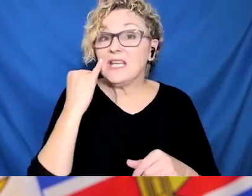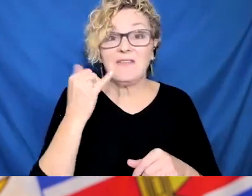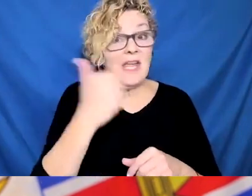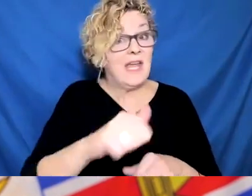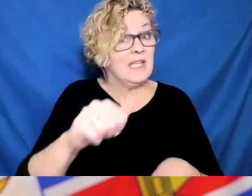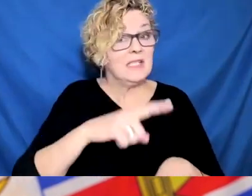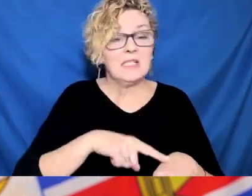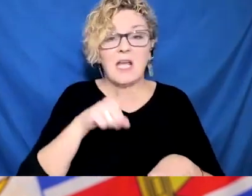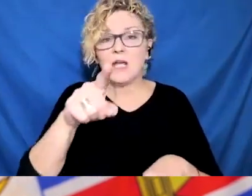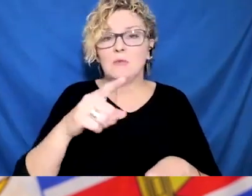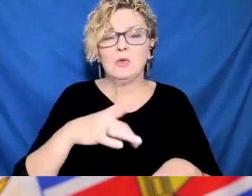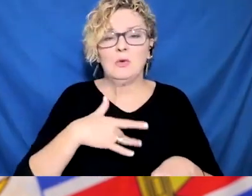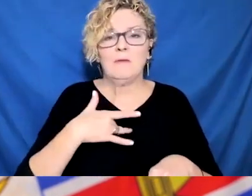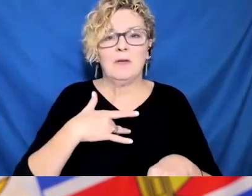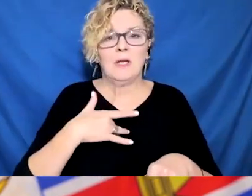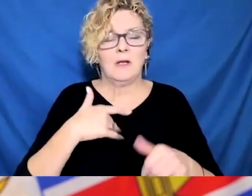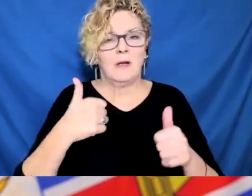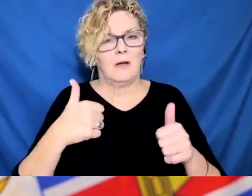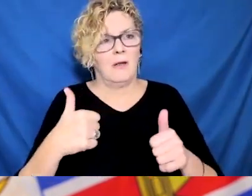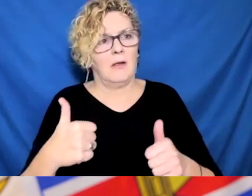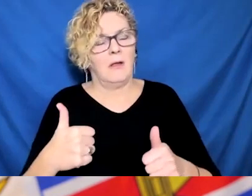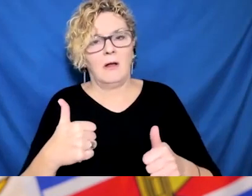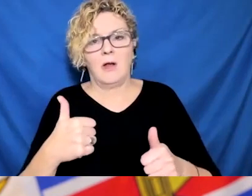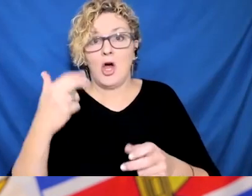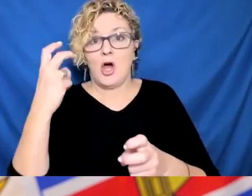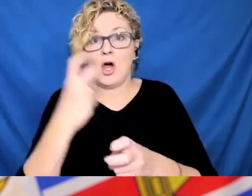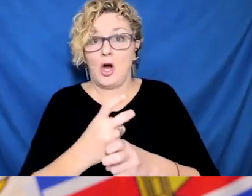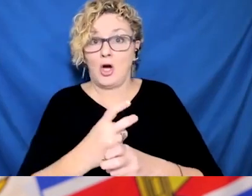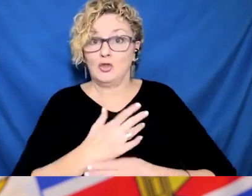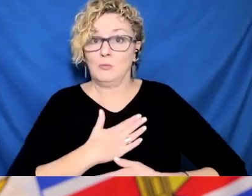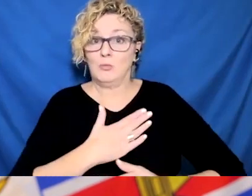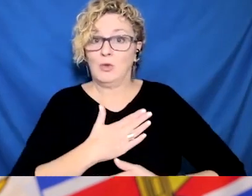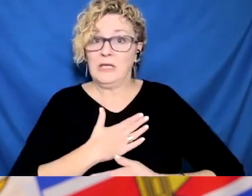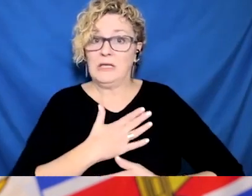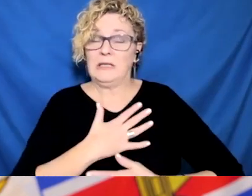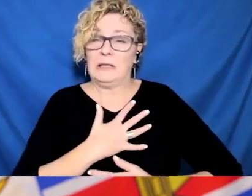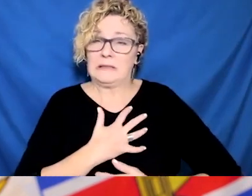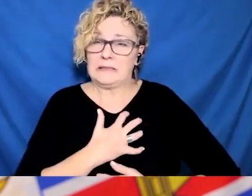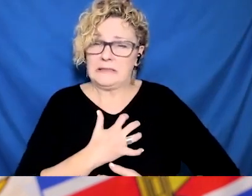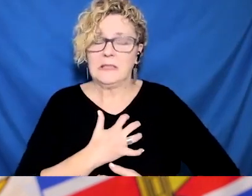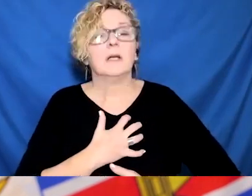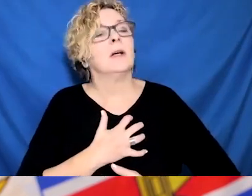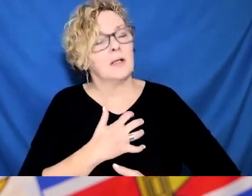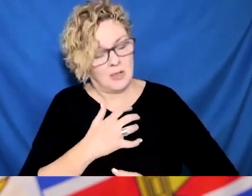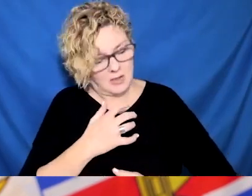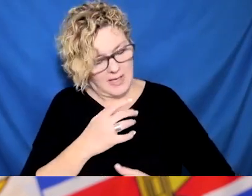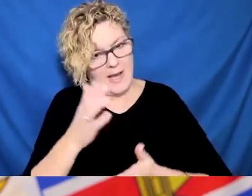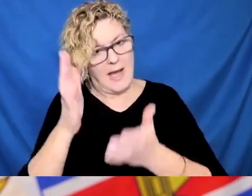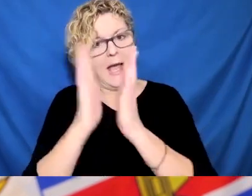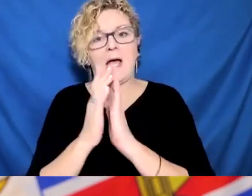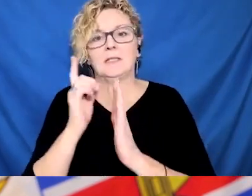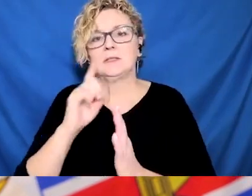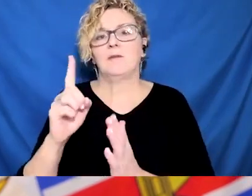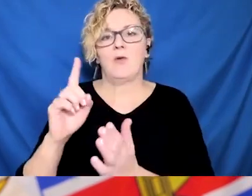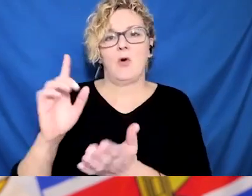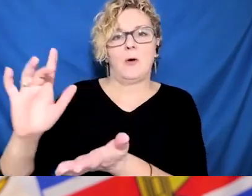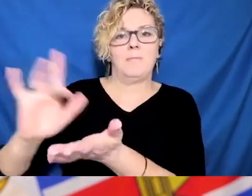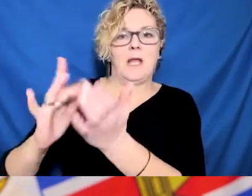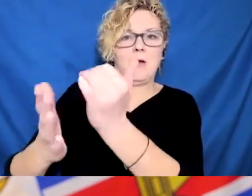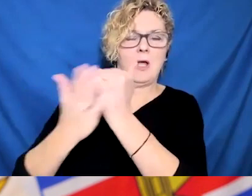getting back to societal function by allowing parents and caregivers to return to work, including essential workers.